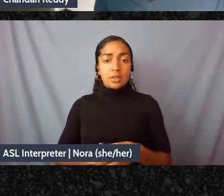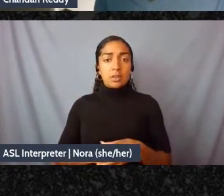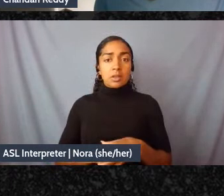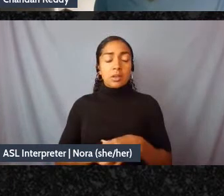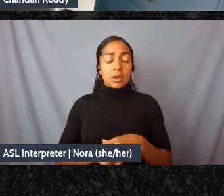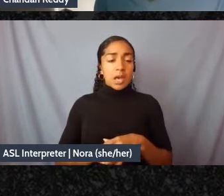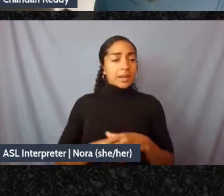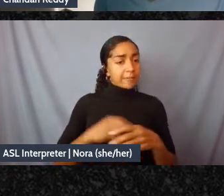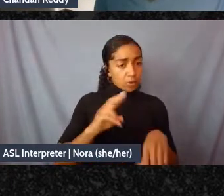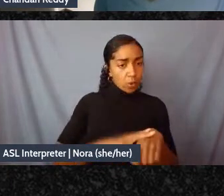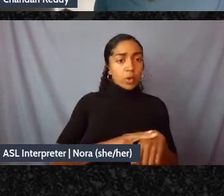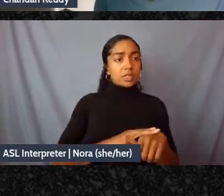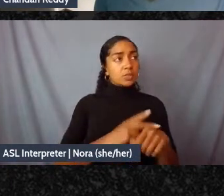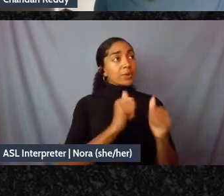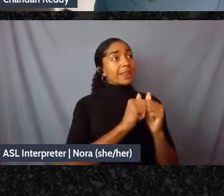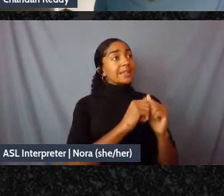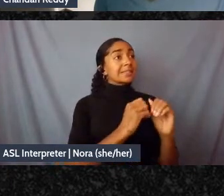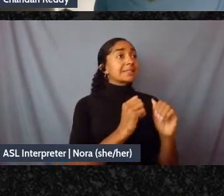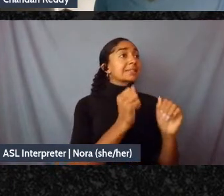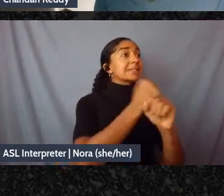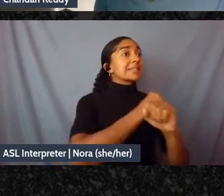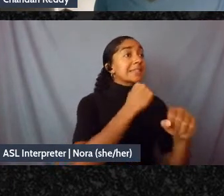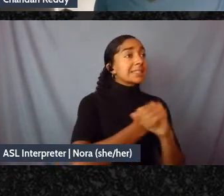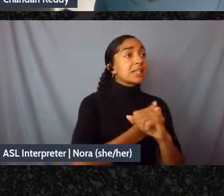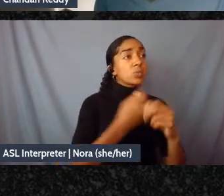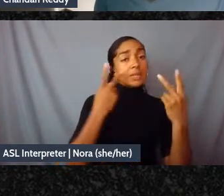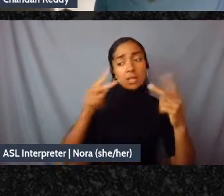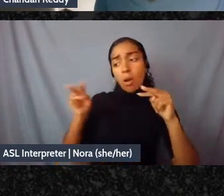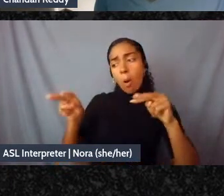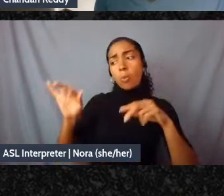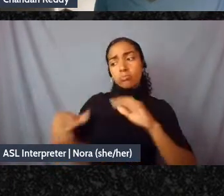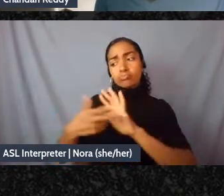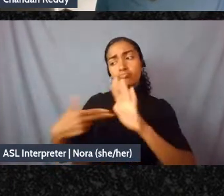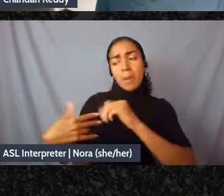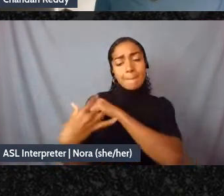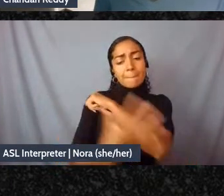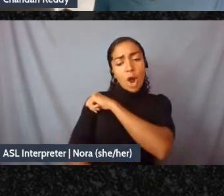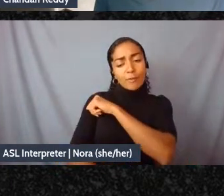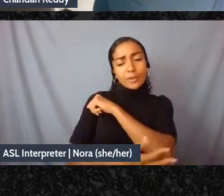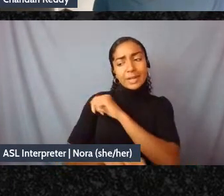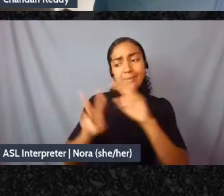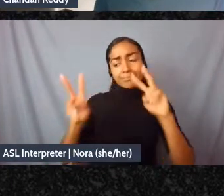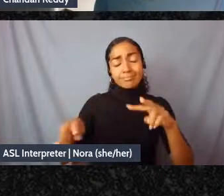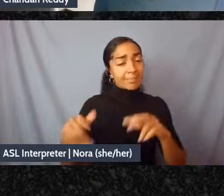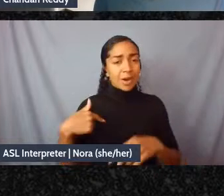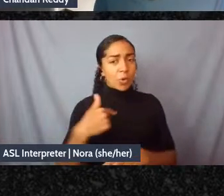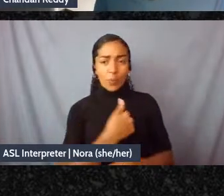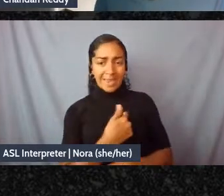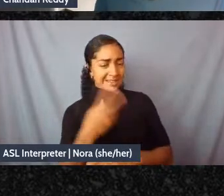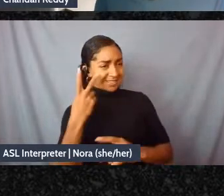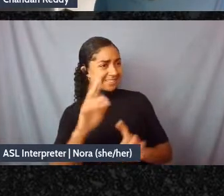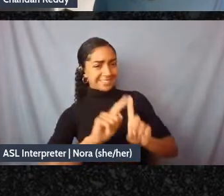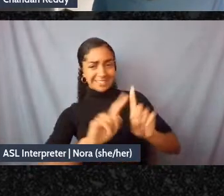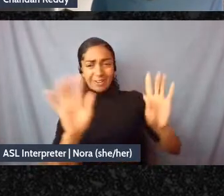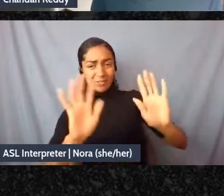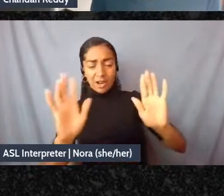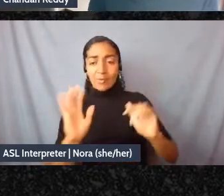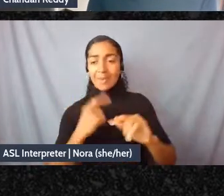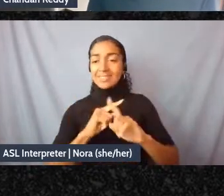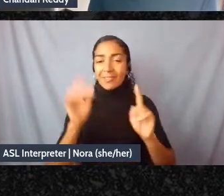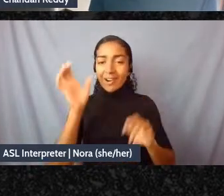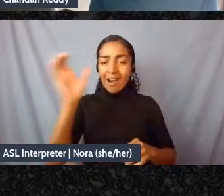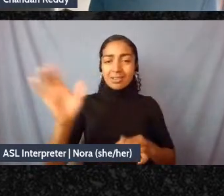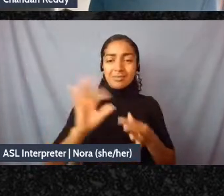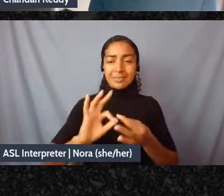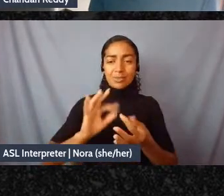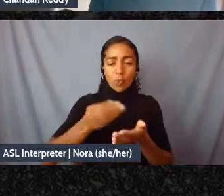statistics as a form of you know poverty and so forth but we don't see it that way we have a different concept and understanding of wealth different